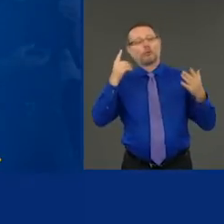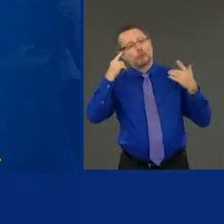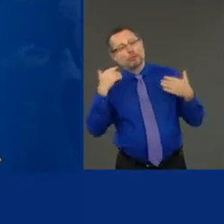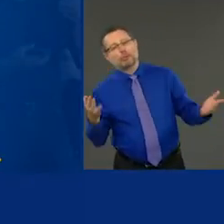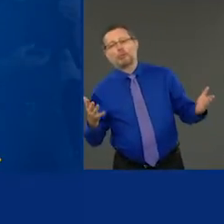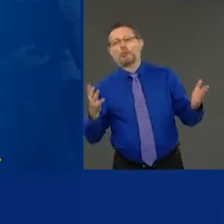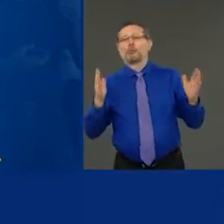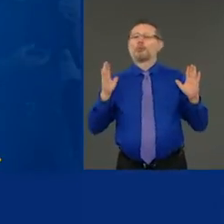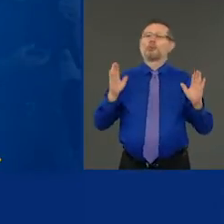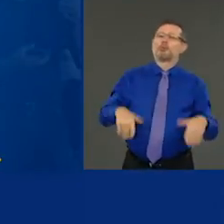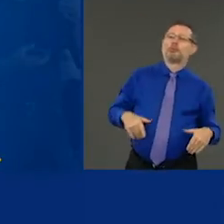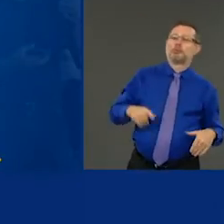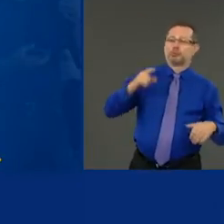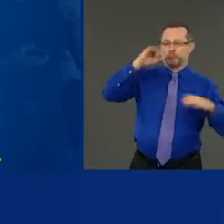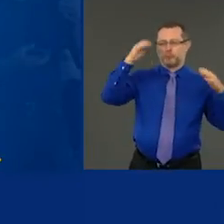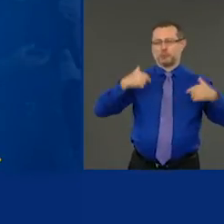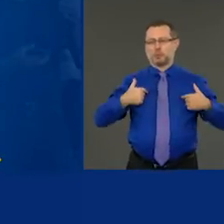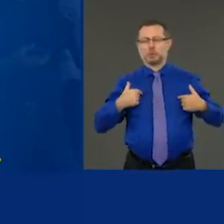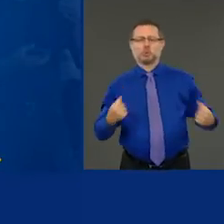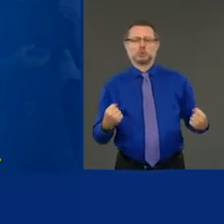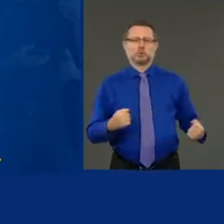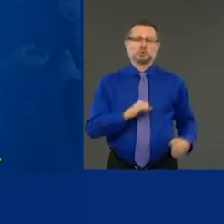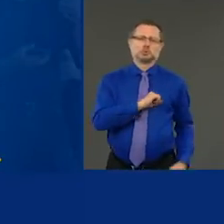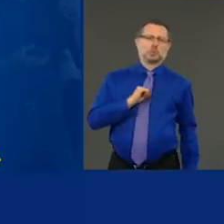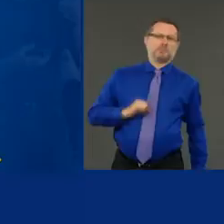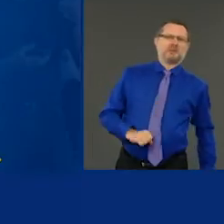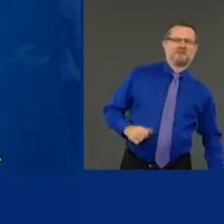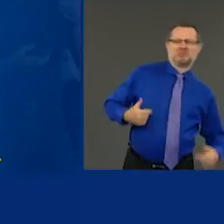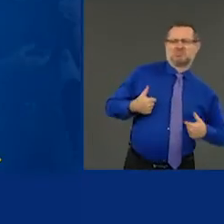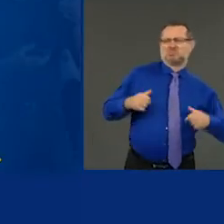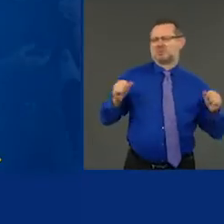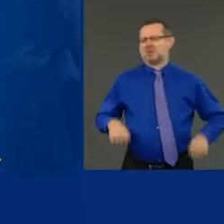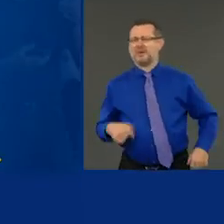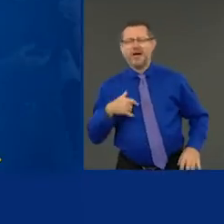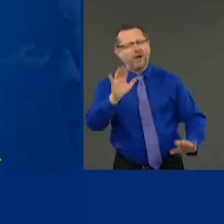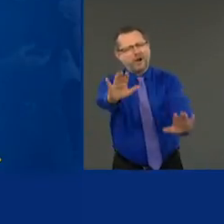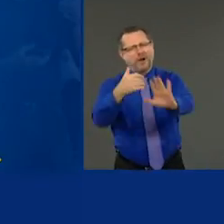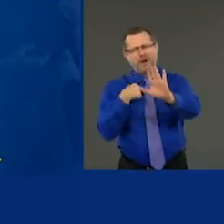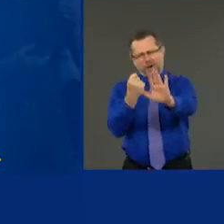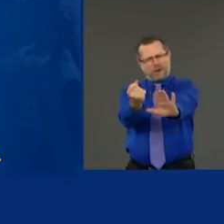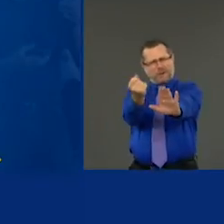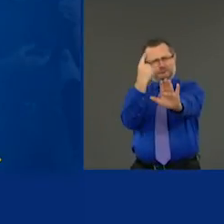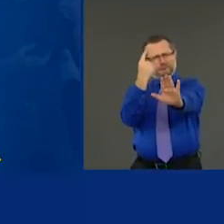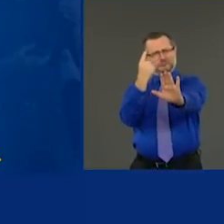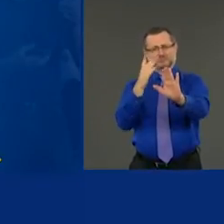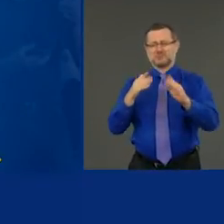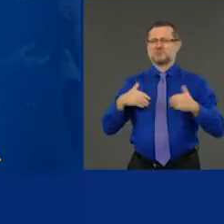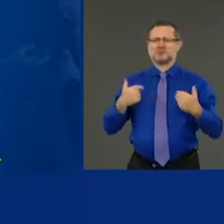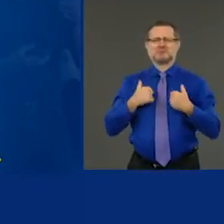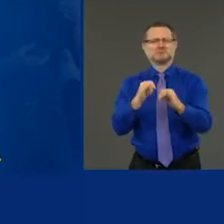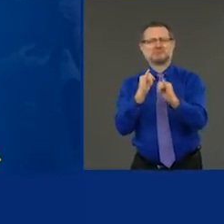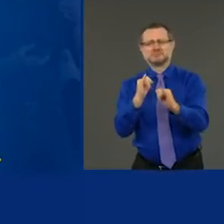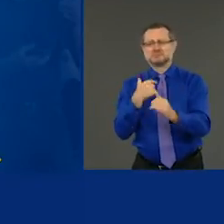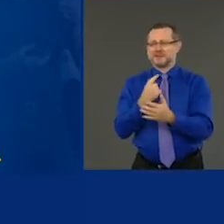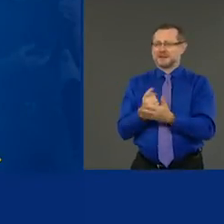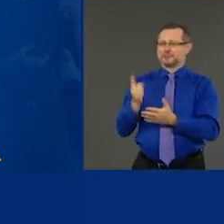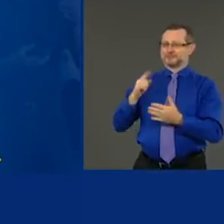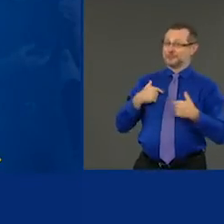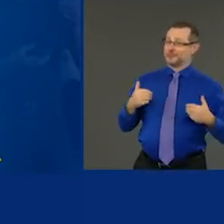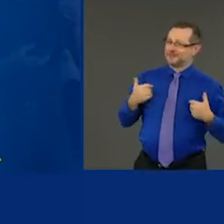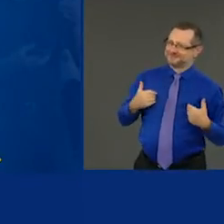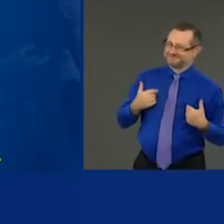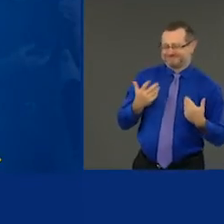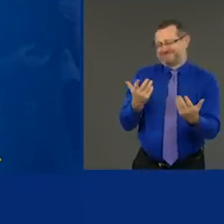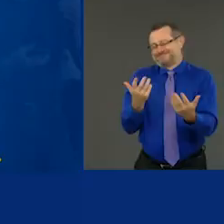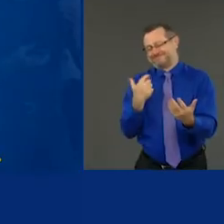superheroes. I understand I was a young person once, just last week. Okay. Maybe not last week. Well, we